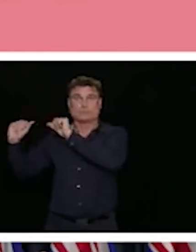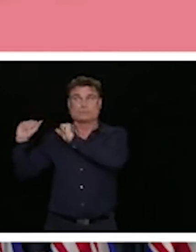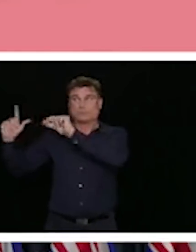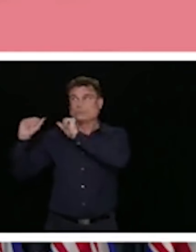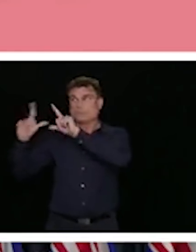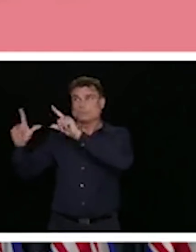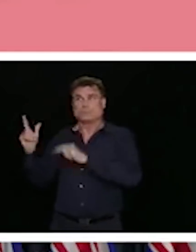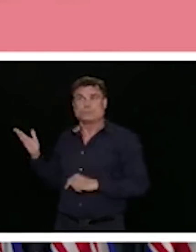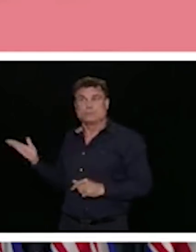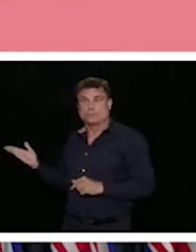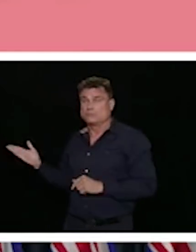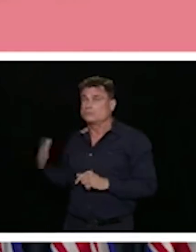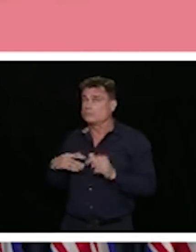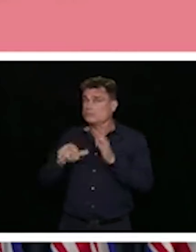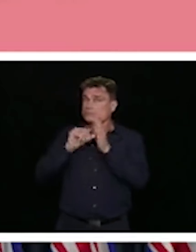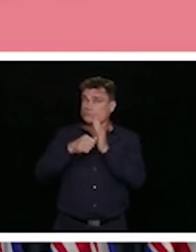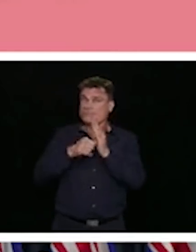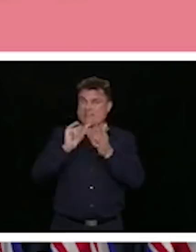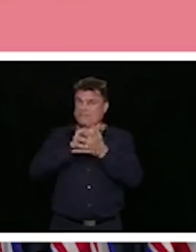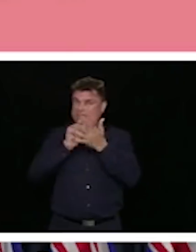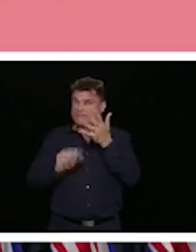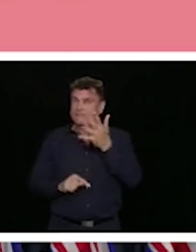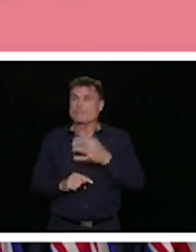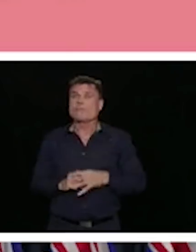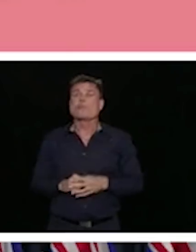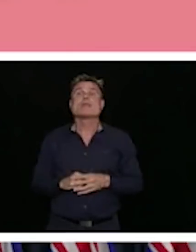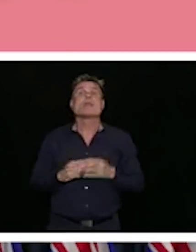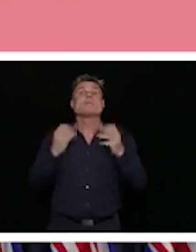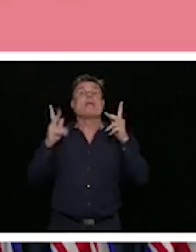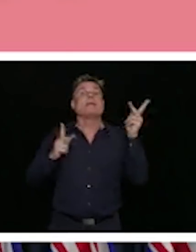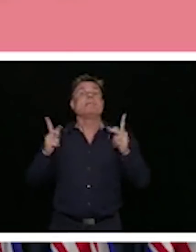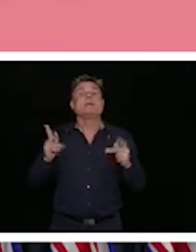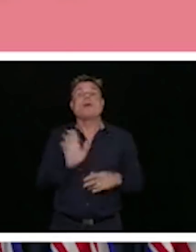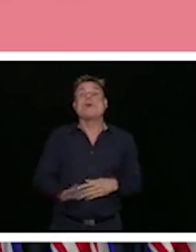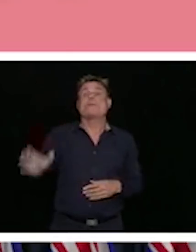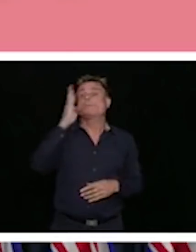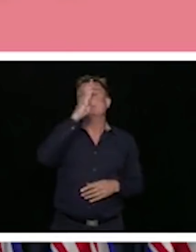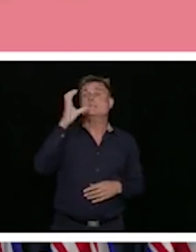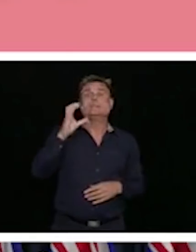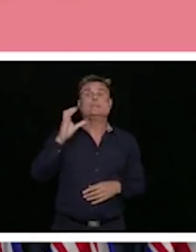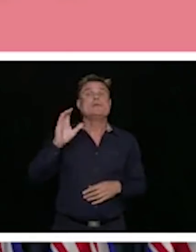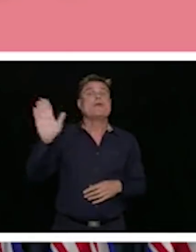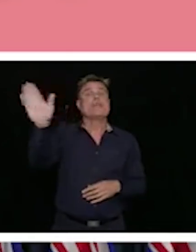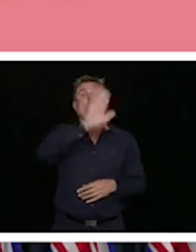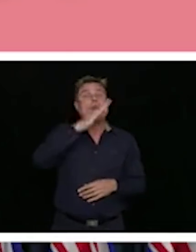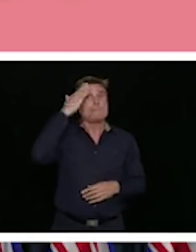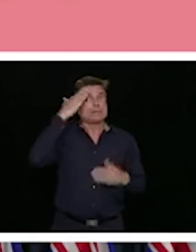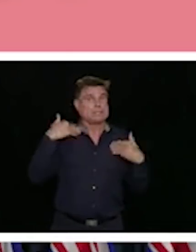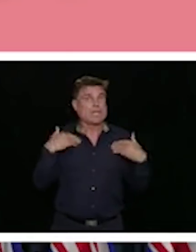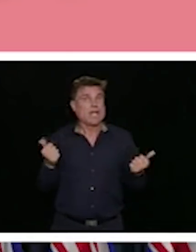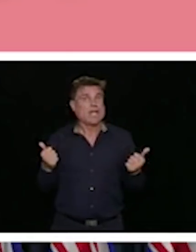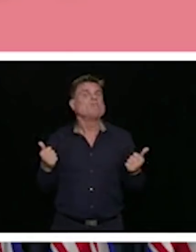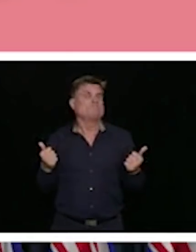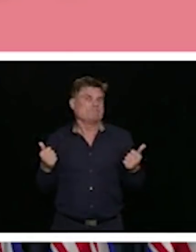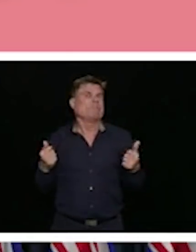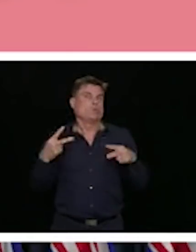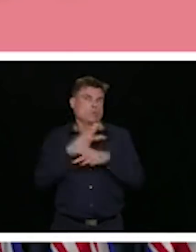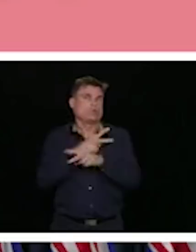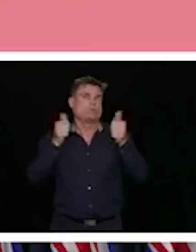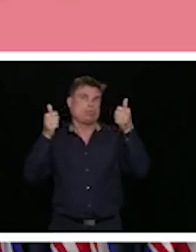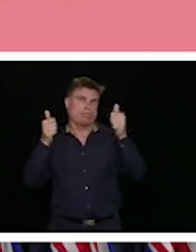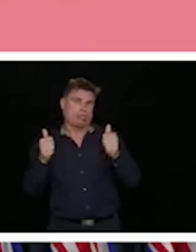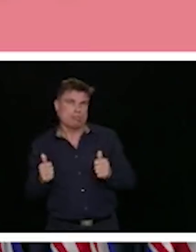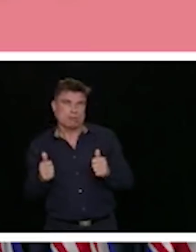Many British Columbians have experienced worsening mental health as a of this pandemic. I think this is a surprise to no one.